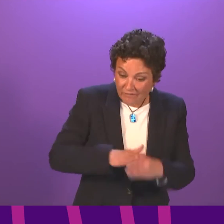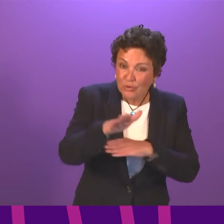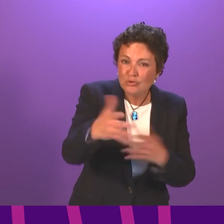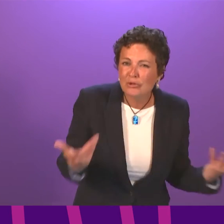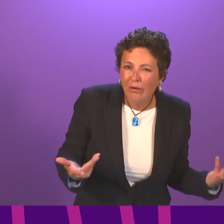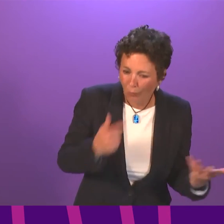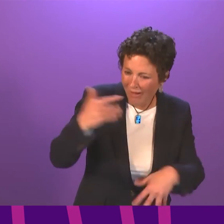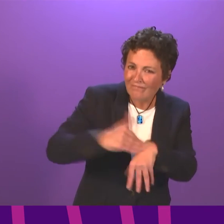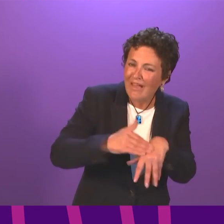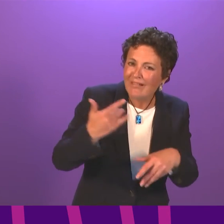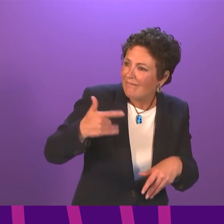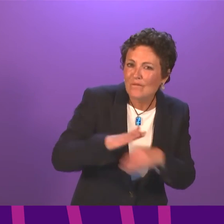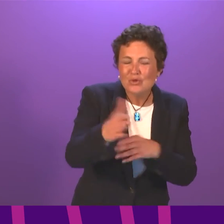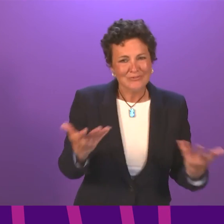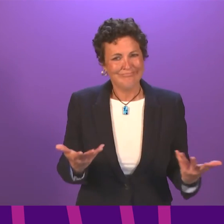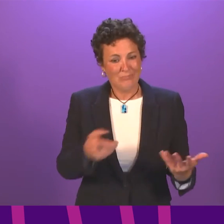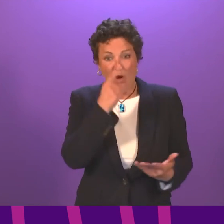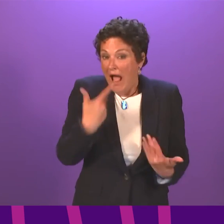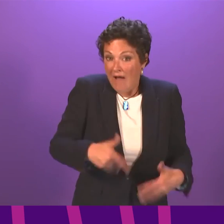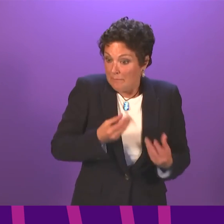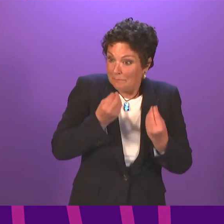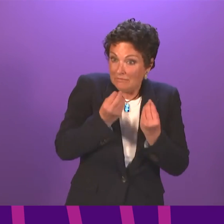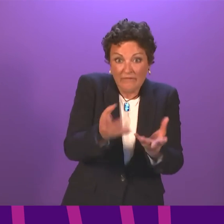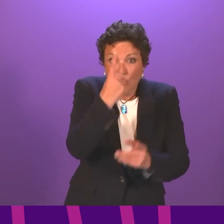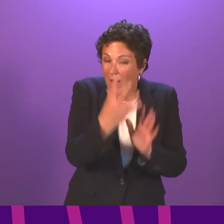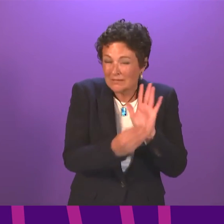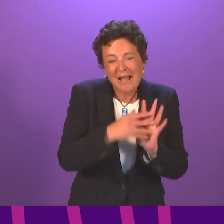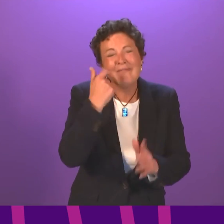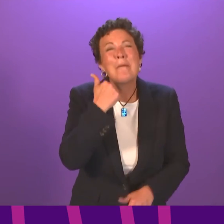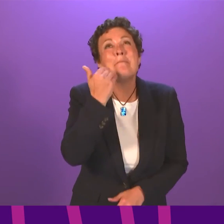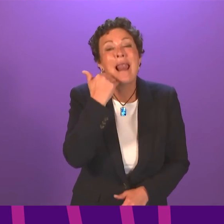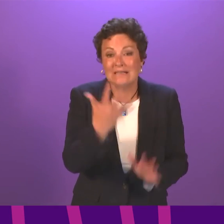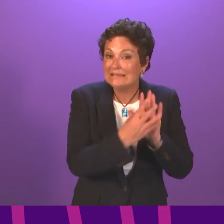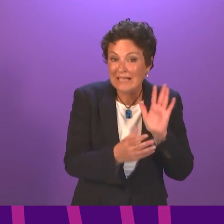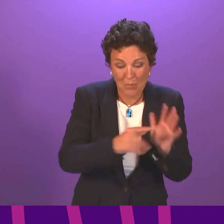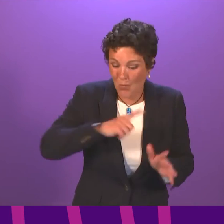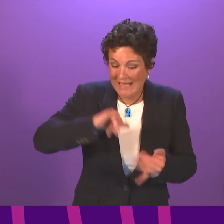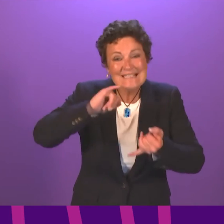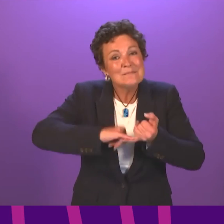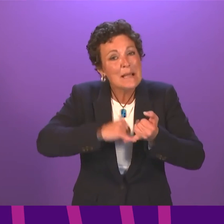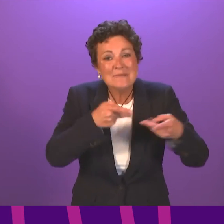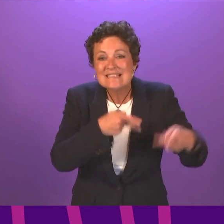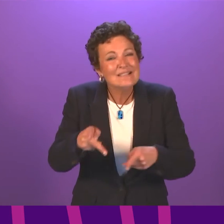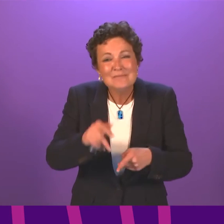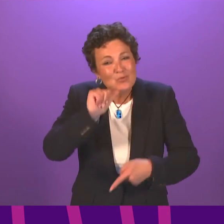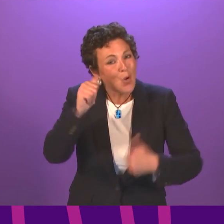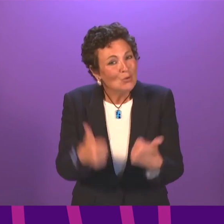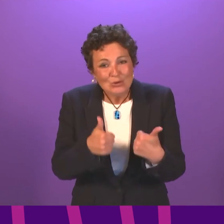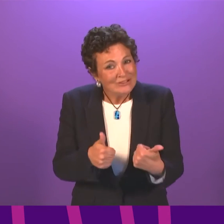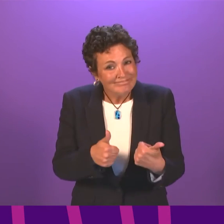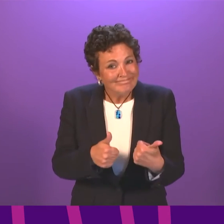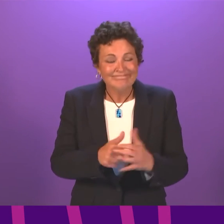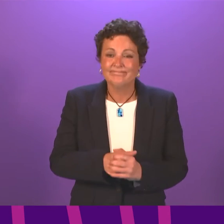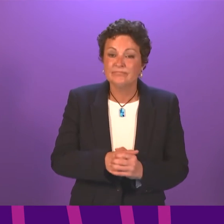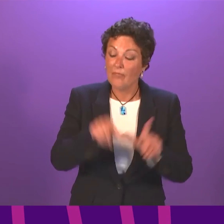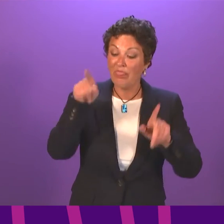life will be impacted. So that is one example of that case I referenced. There are lots of examples about why the September system simply does not work. Now this